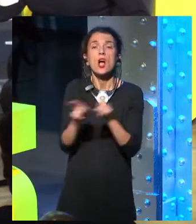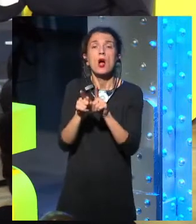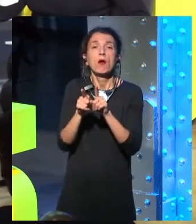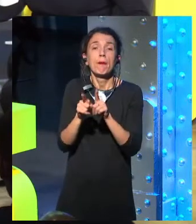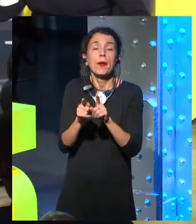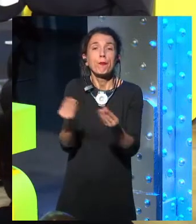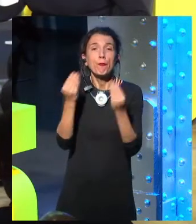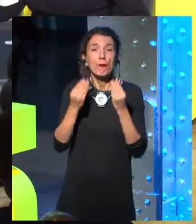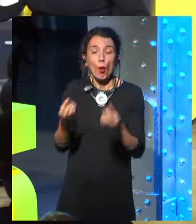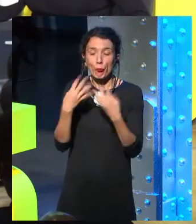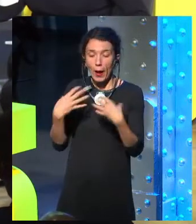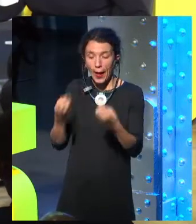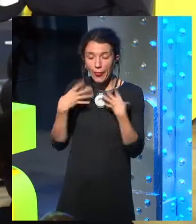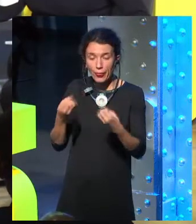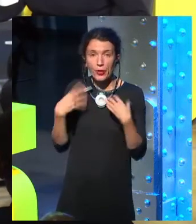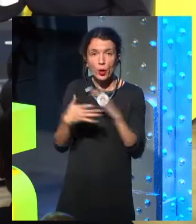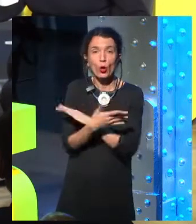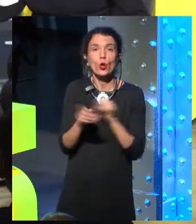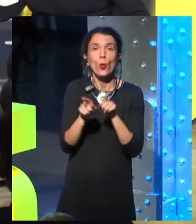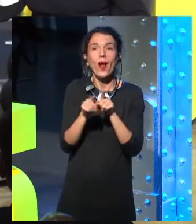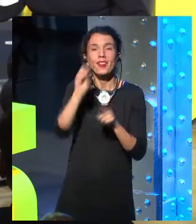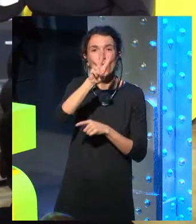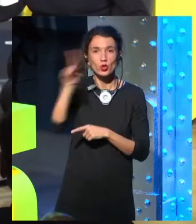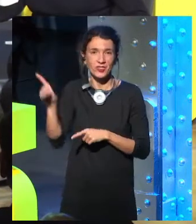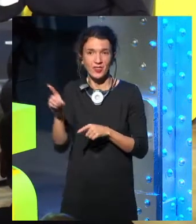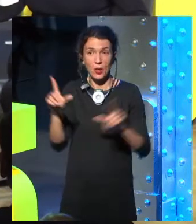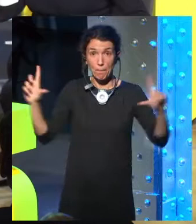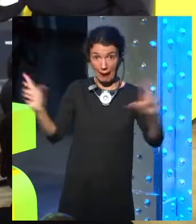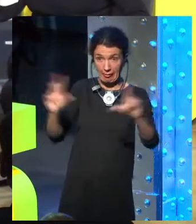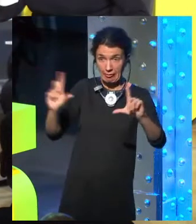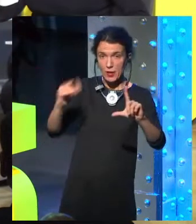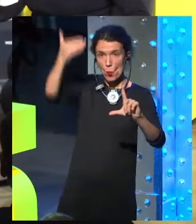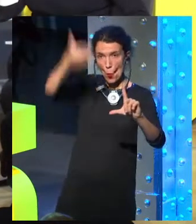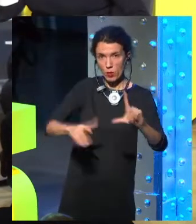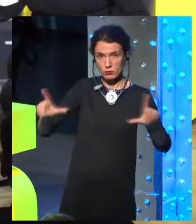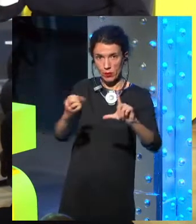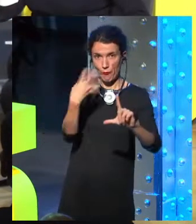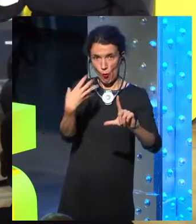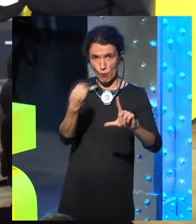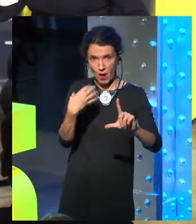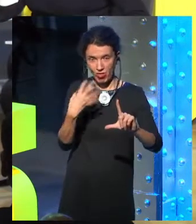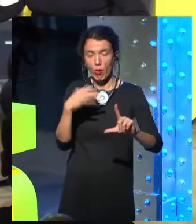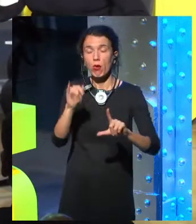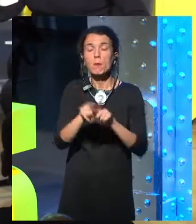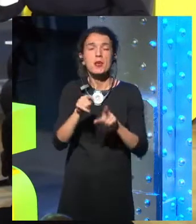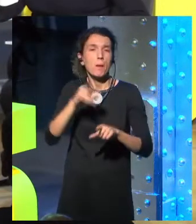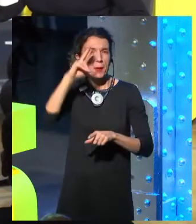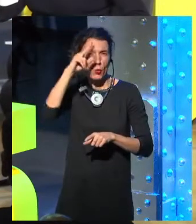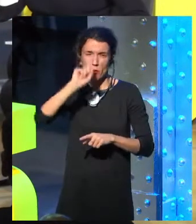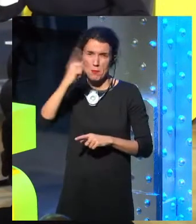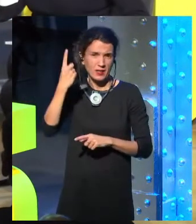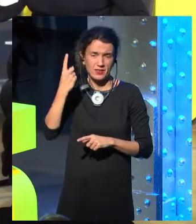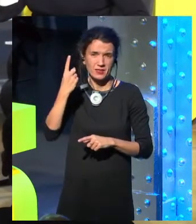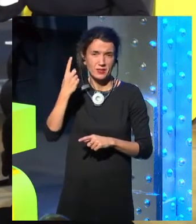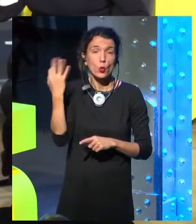of a dimly lit room. We have to have a variety of things. My concern is that people don't have enough time to